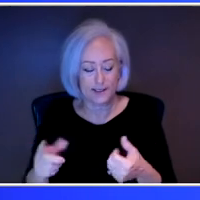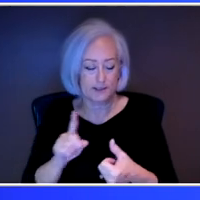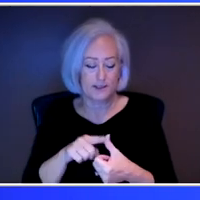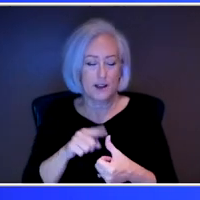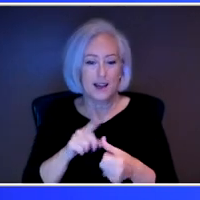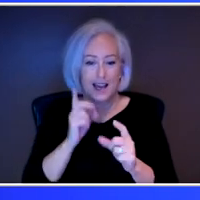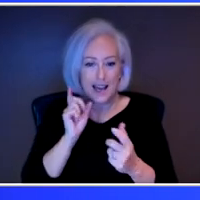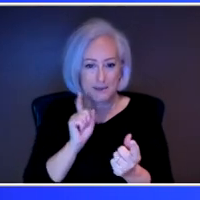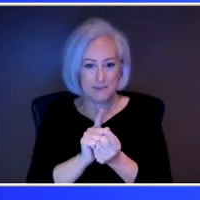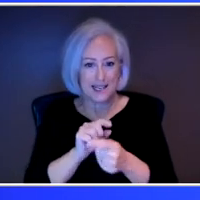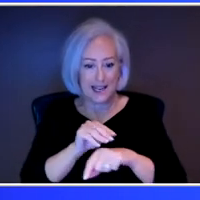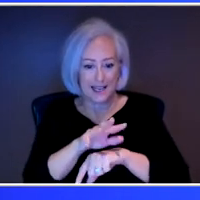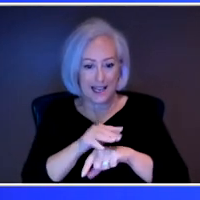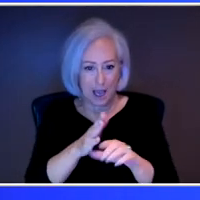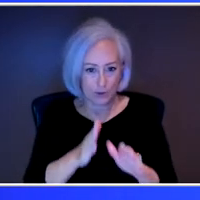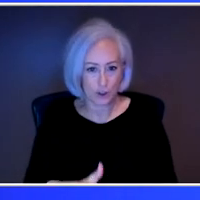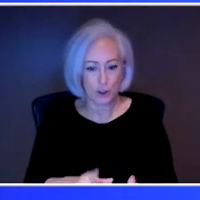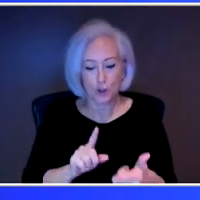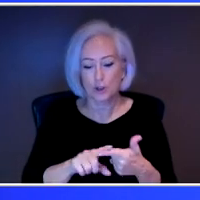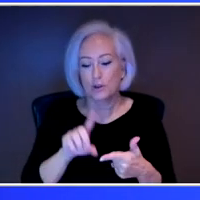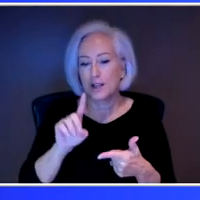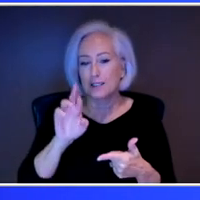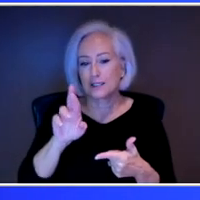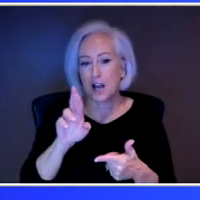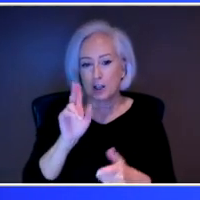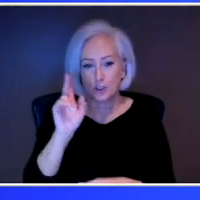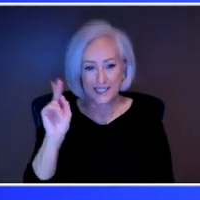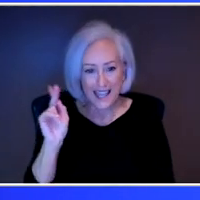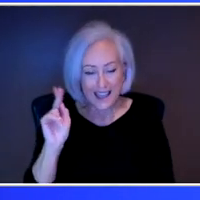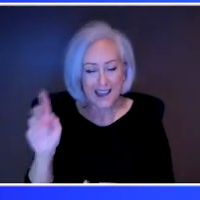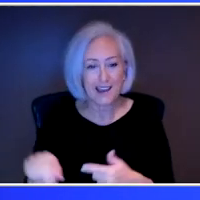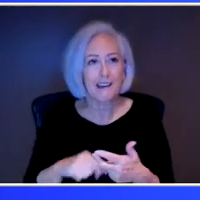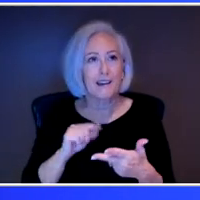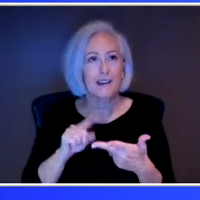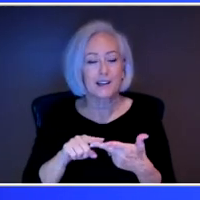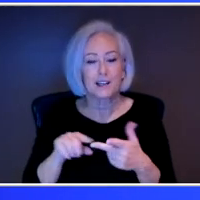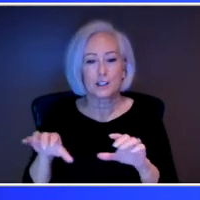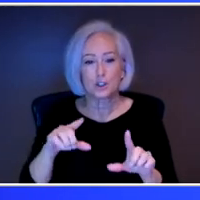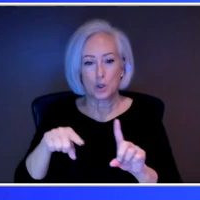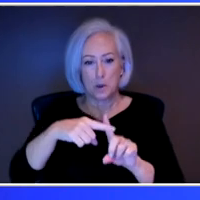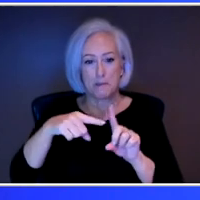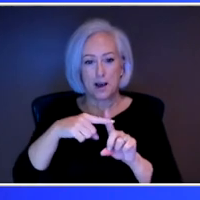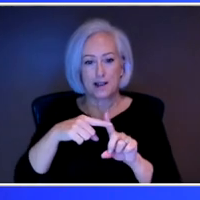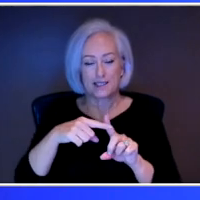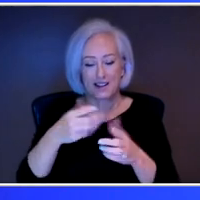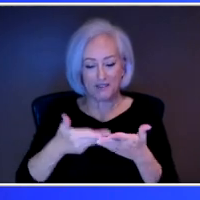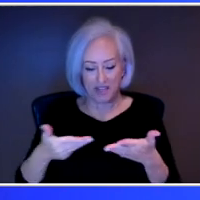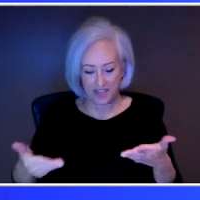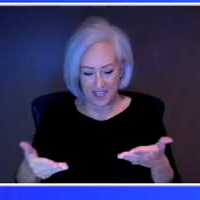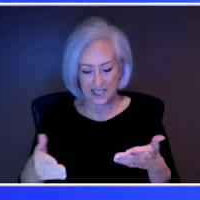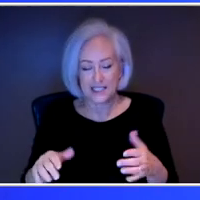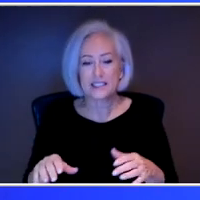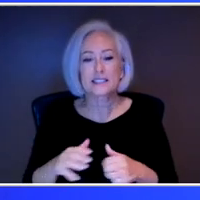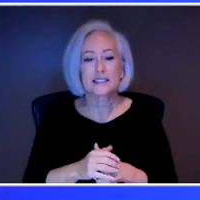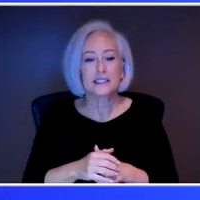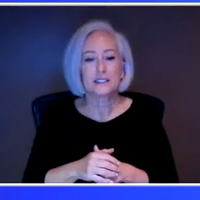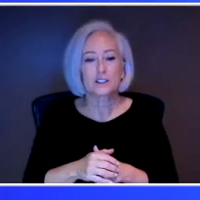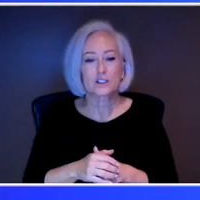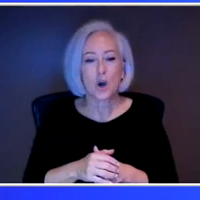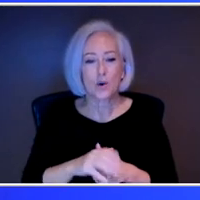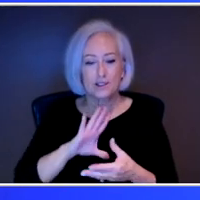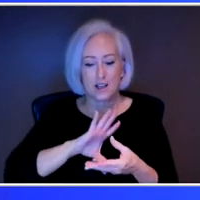K, I like do the positive things. Yeah. And so it's just kind of like a catalyst,